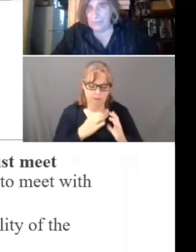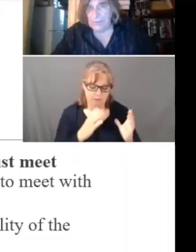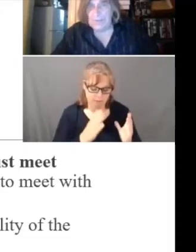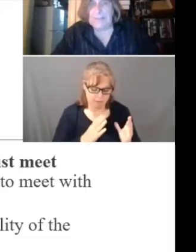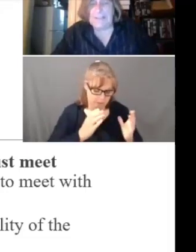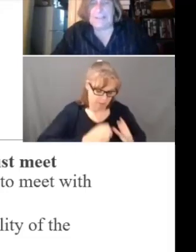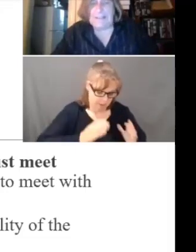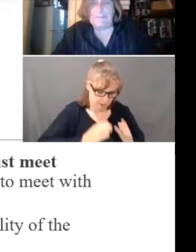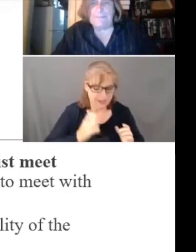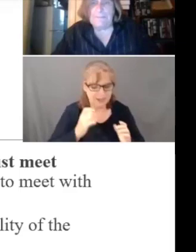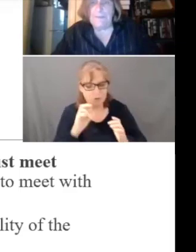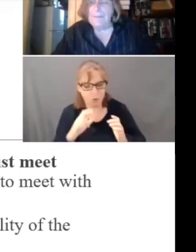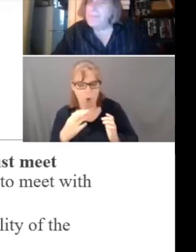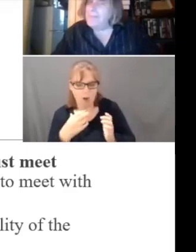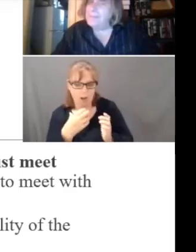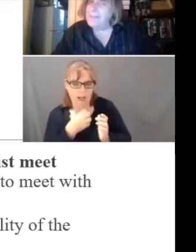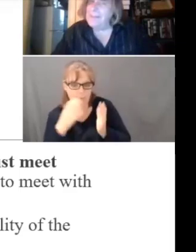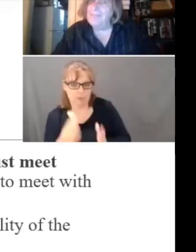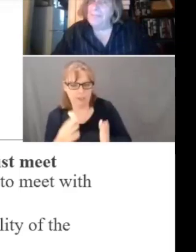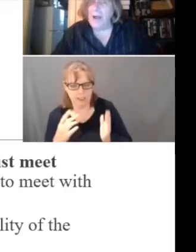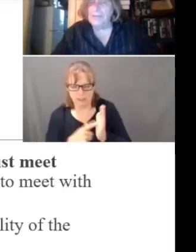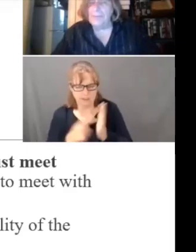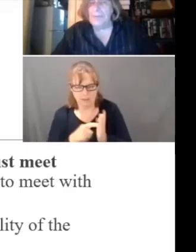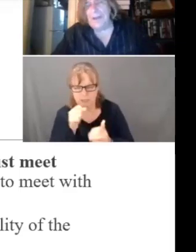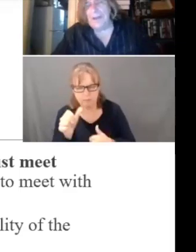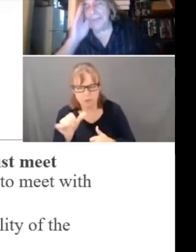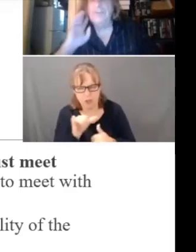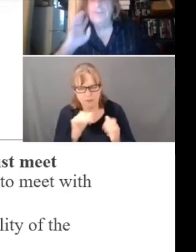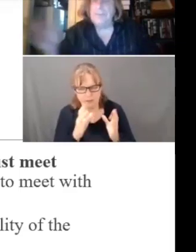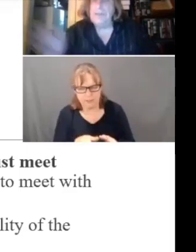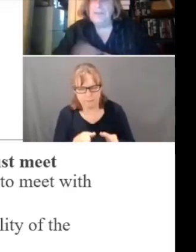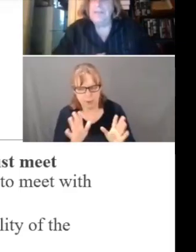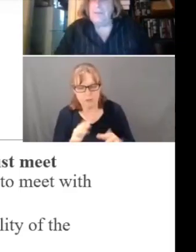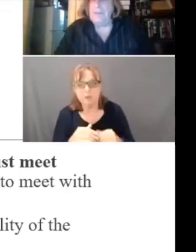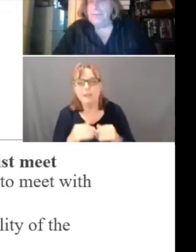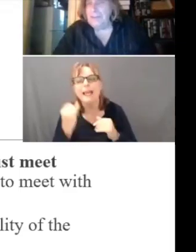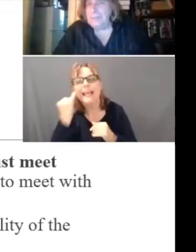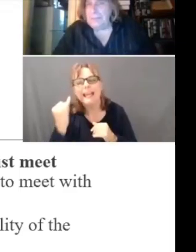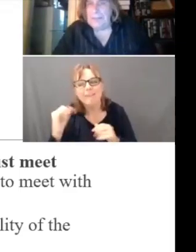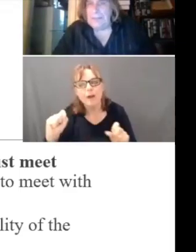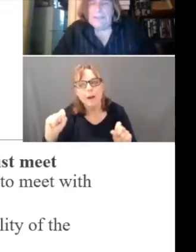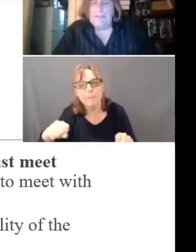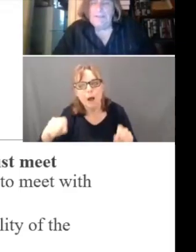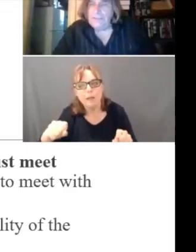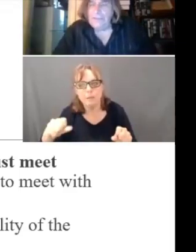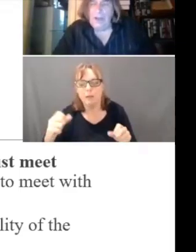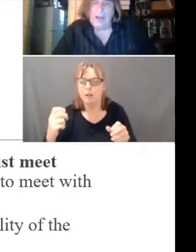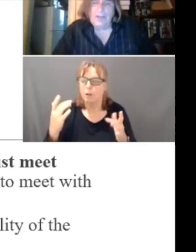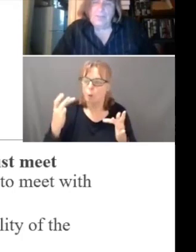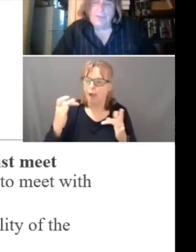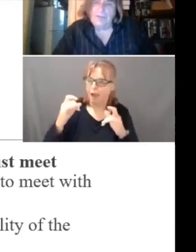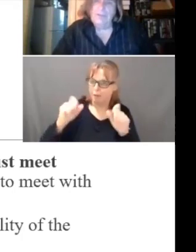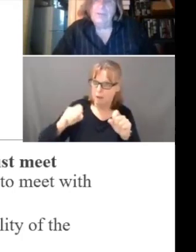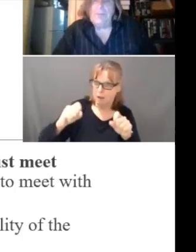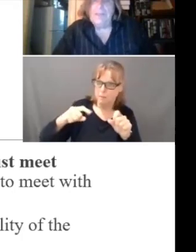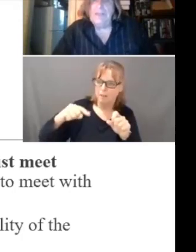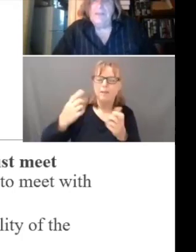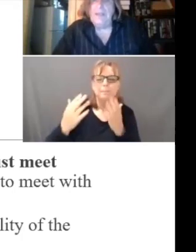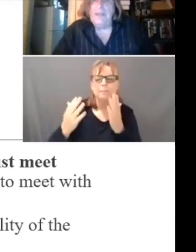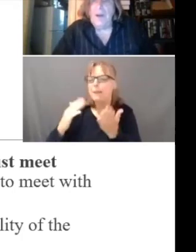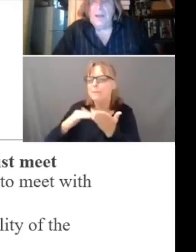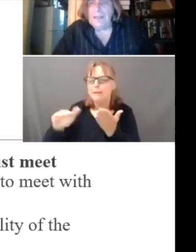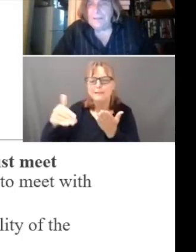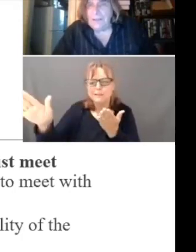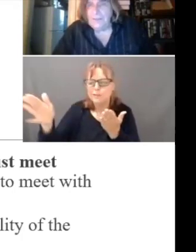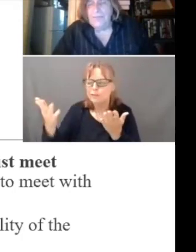person. But then they say, if possible. Now, it could simply mean the person has been discharged, but generally speaking,